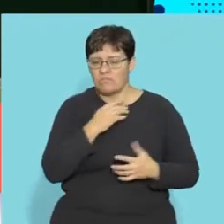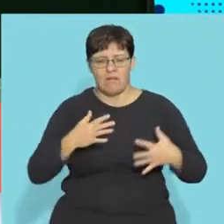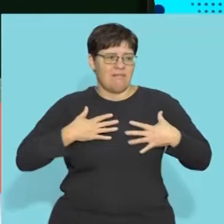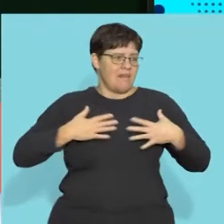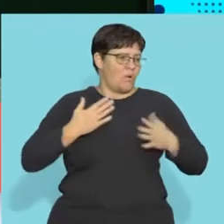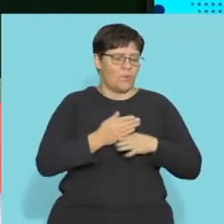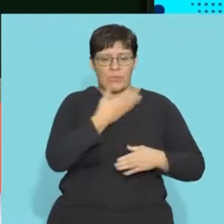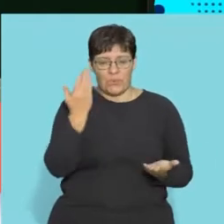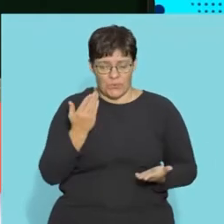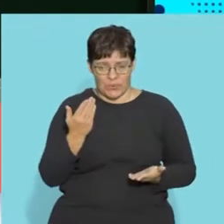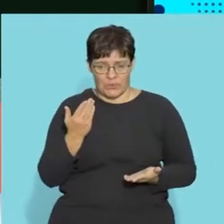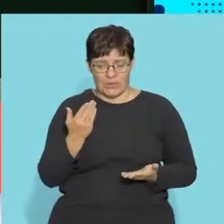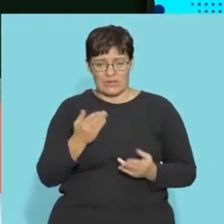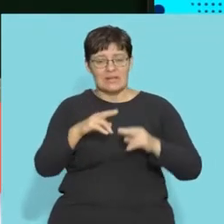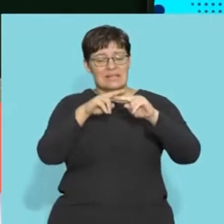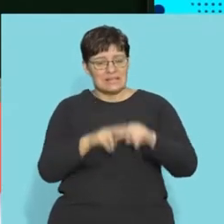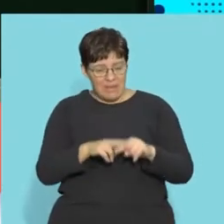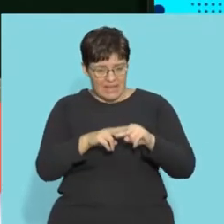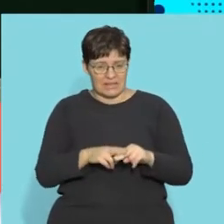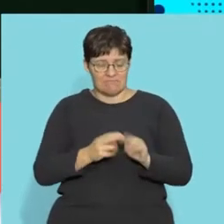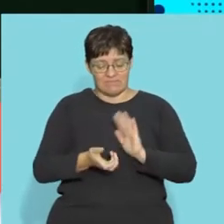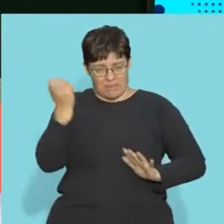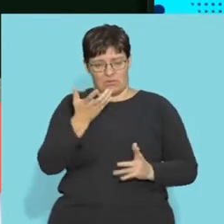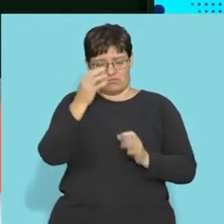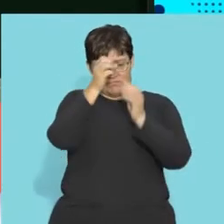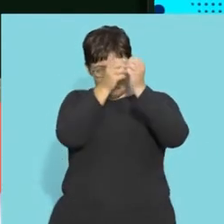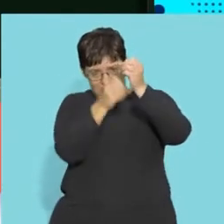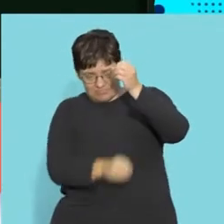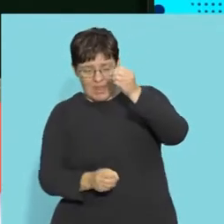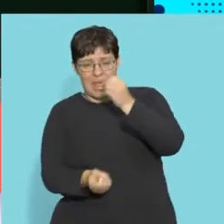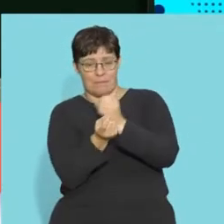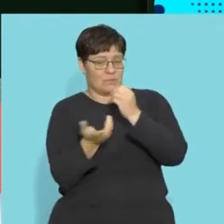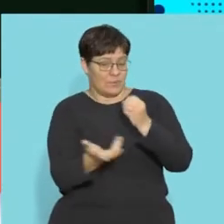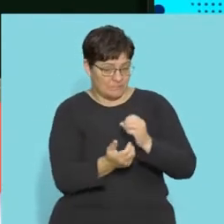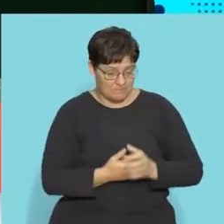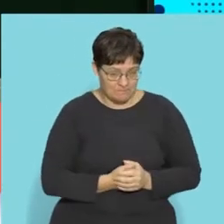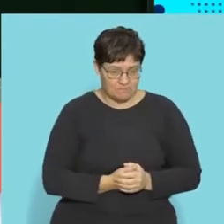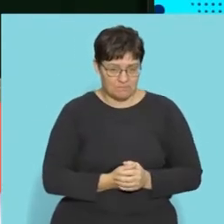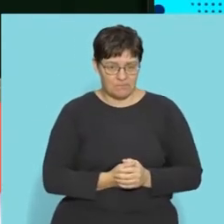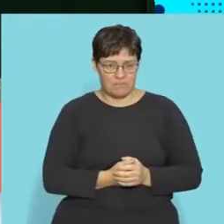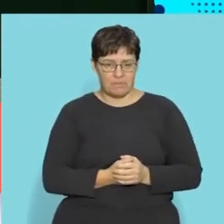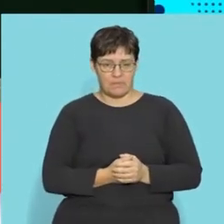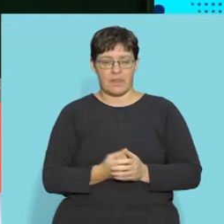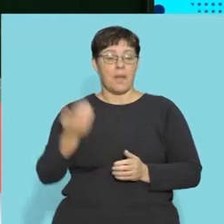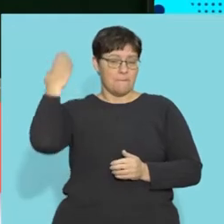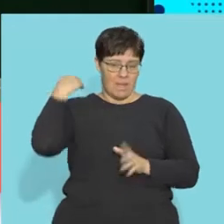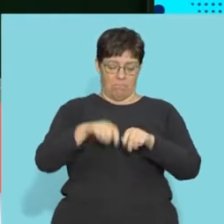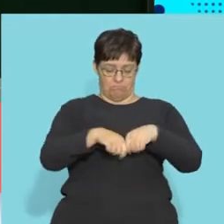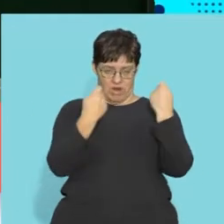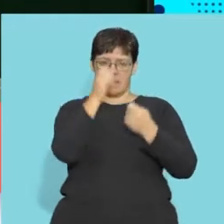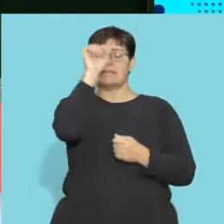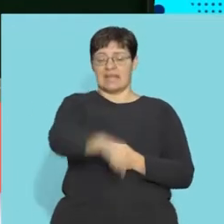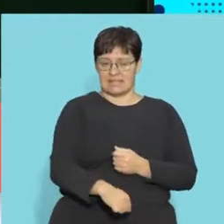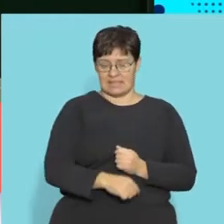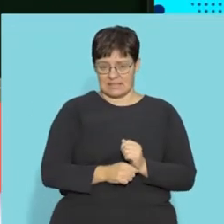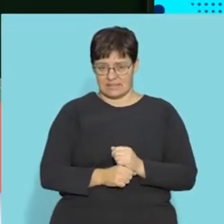won't work. Your lungs won't work. It depends on where the damage was taking place. Yes, you can break your